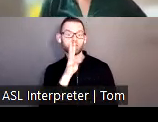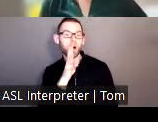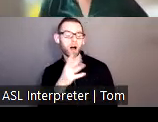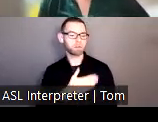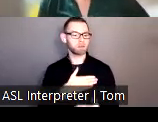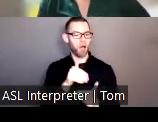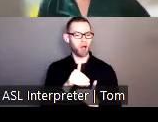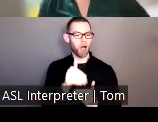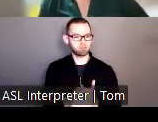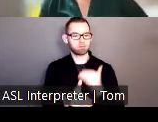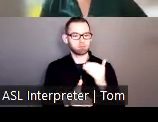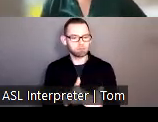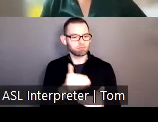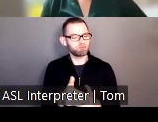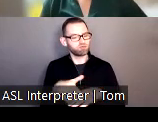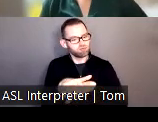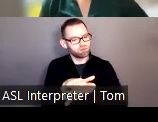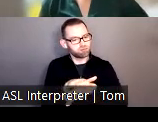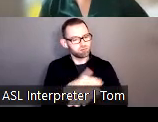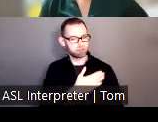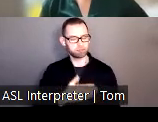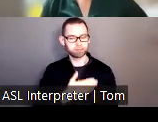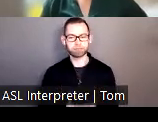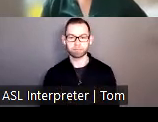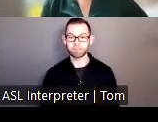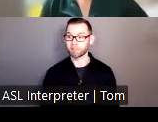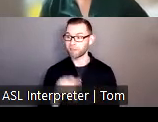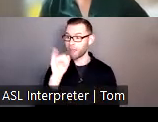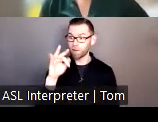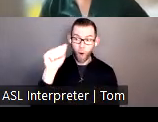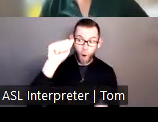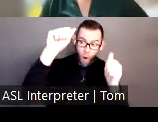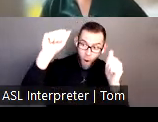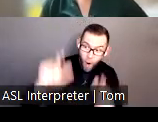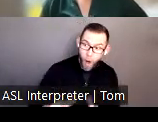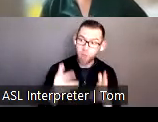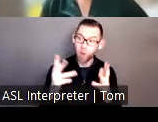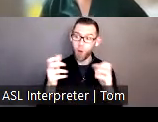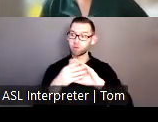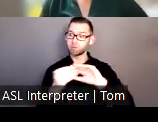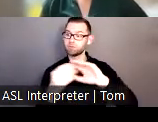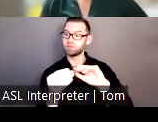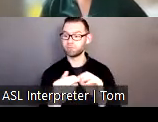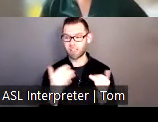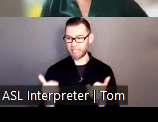Suppose everyone decides to speak. So far we have a little over a dozen people.